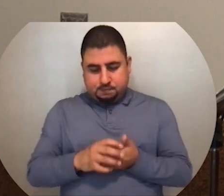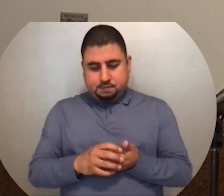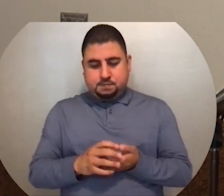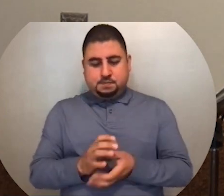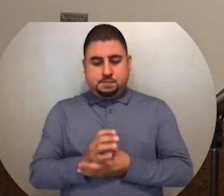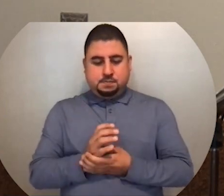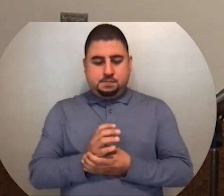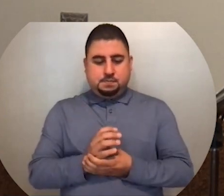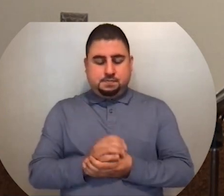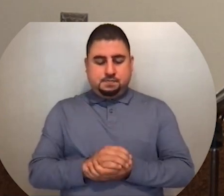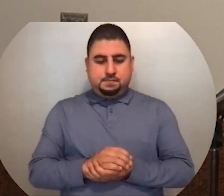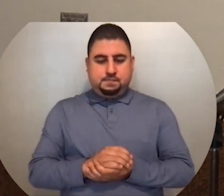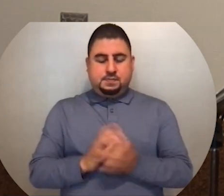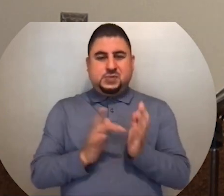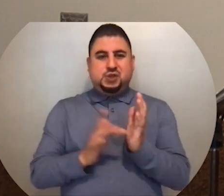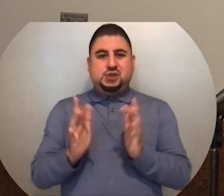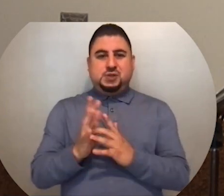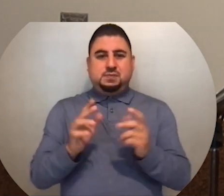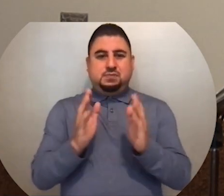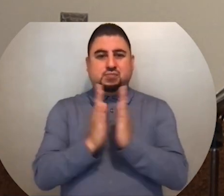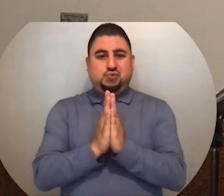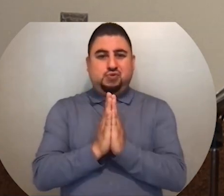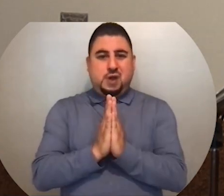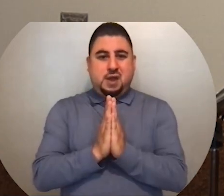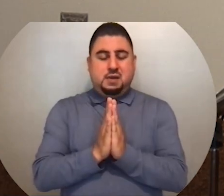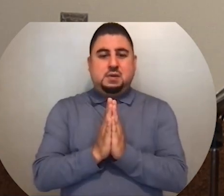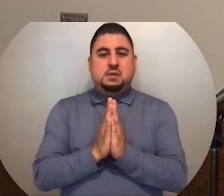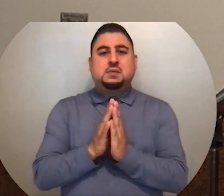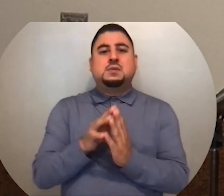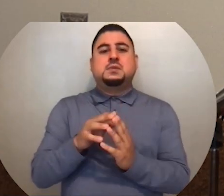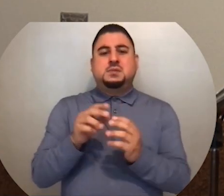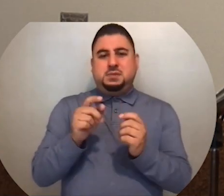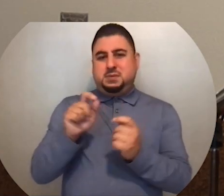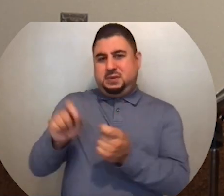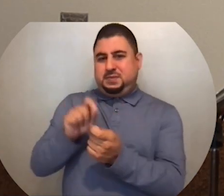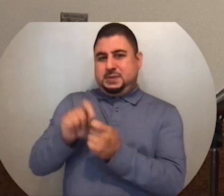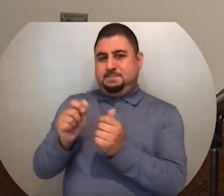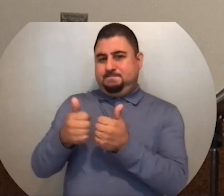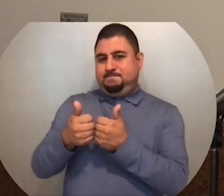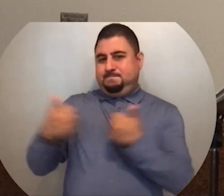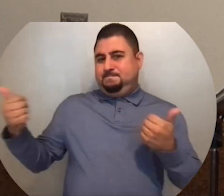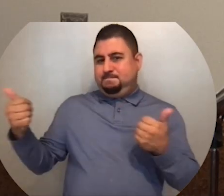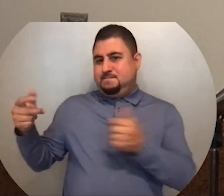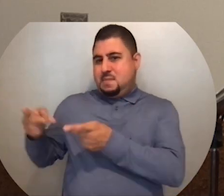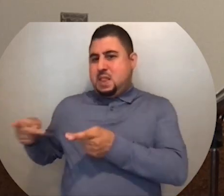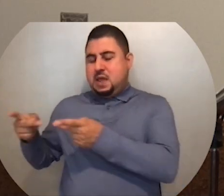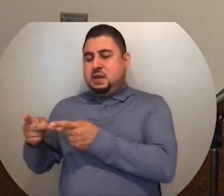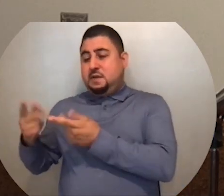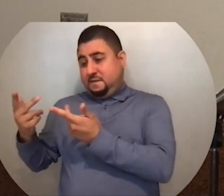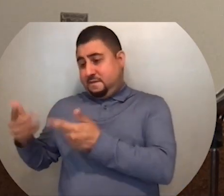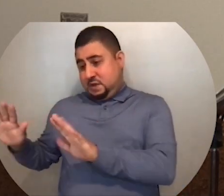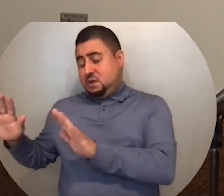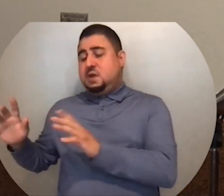Jesus was praying in a certain place, and when he had finished, one of his disciples said to him,